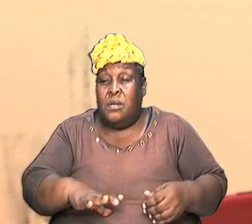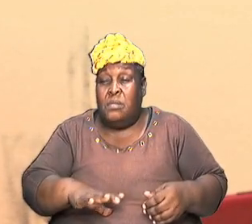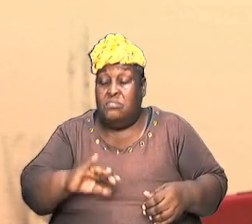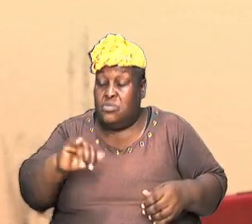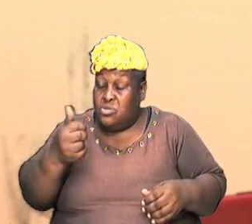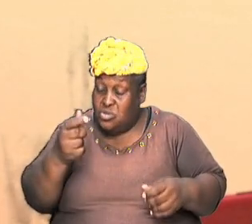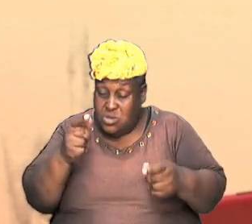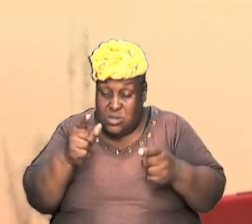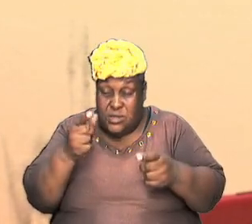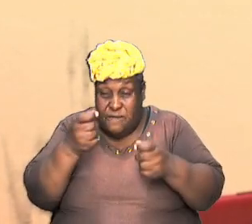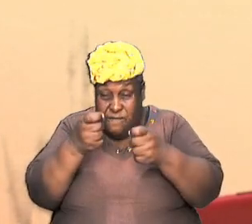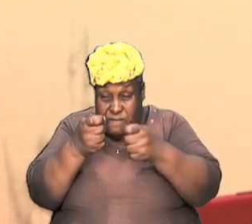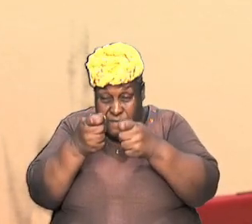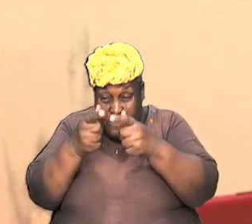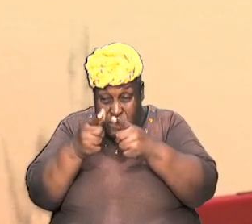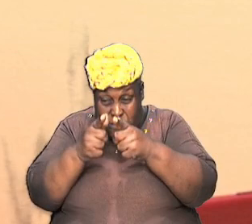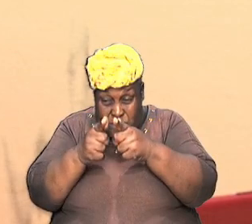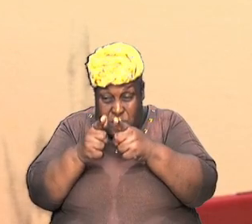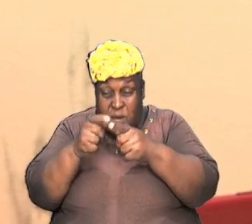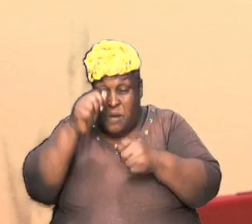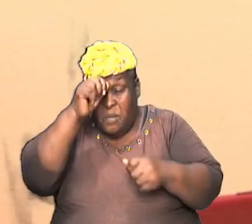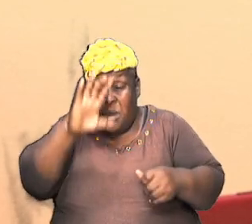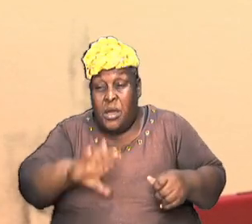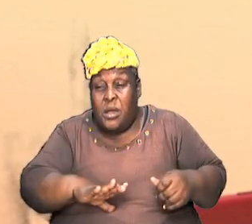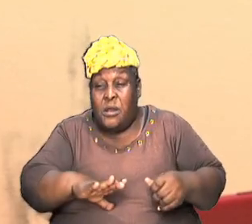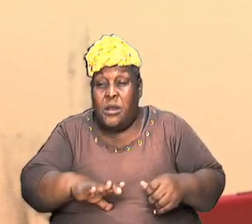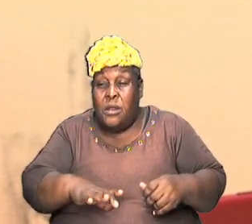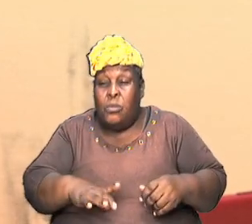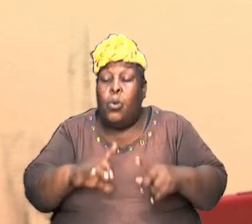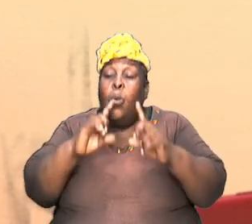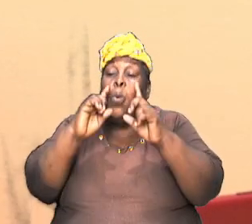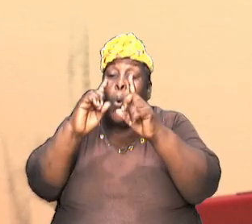few and they pursued